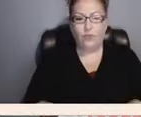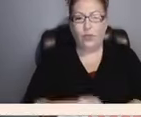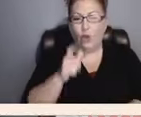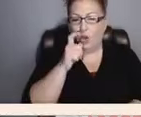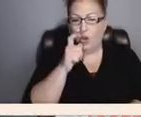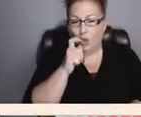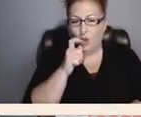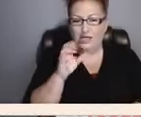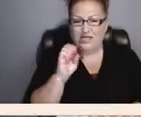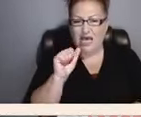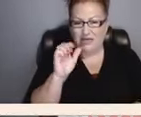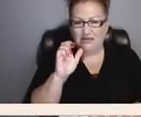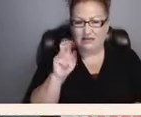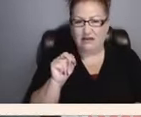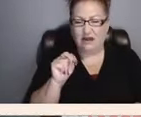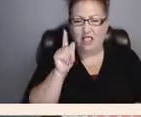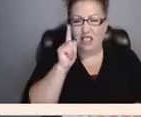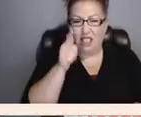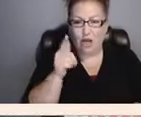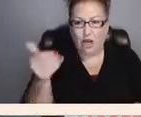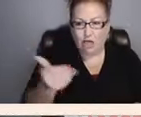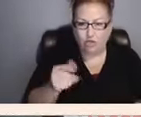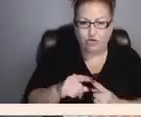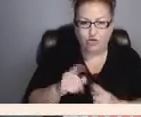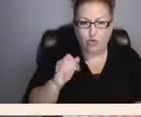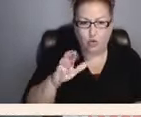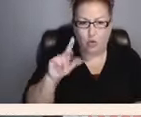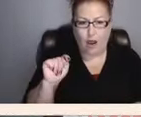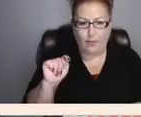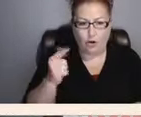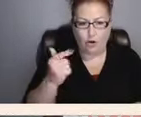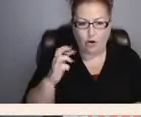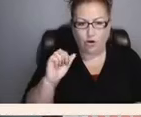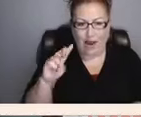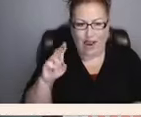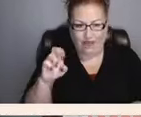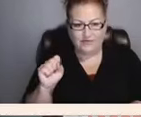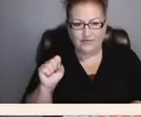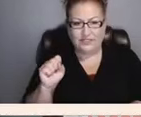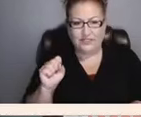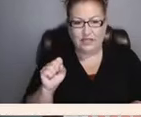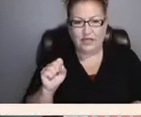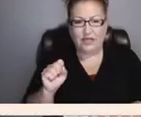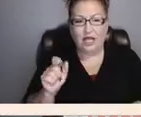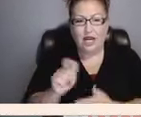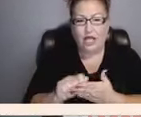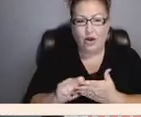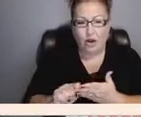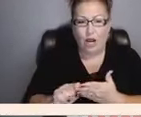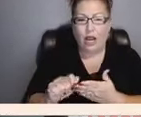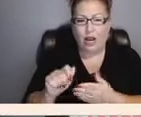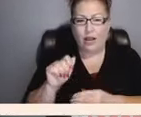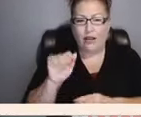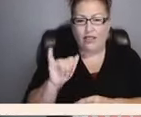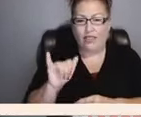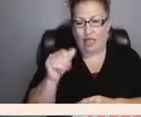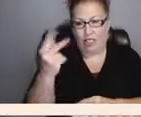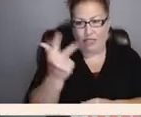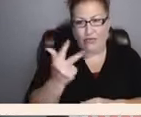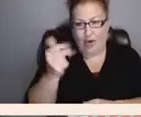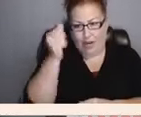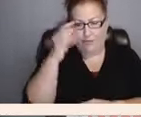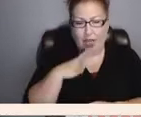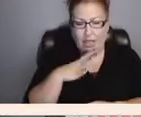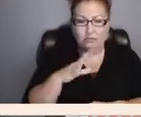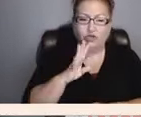introduced him to Robert Graves. Literary works from these three men often touching on the subject of men disabled in battle